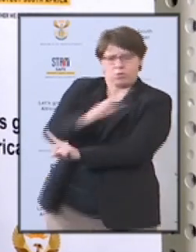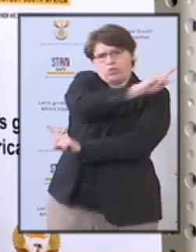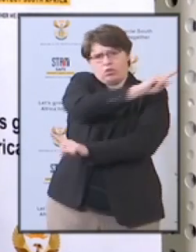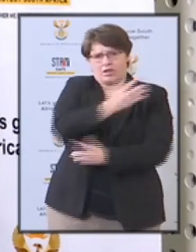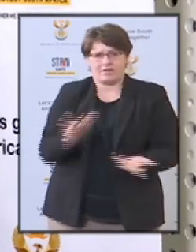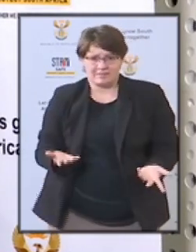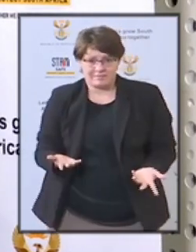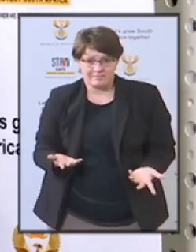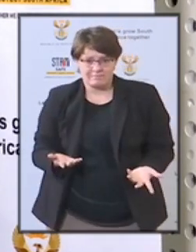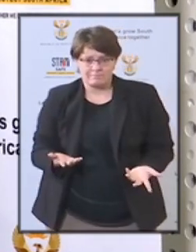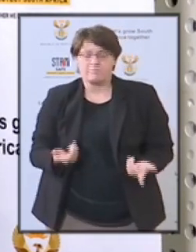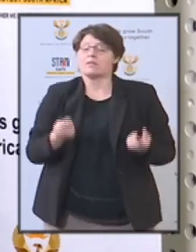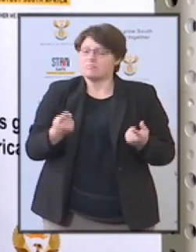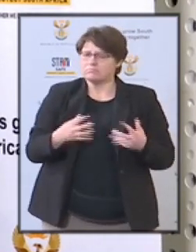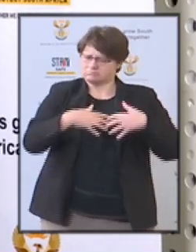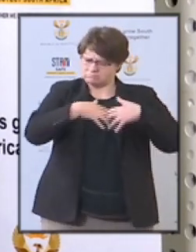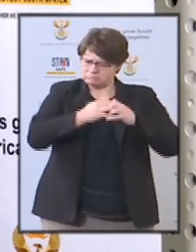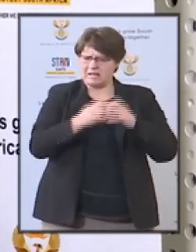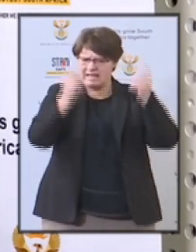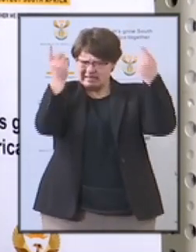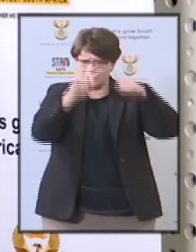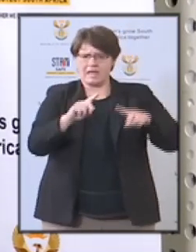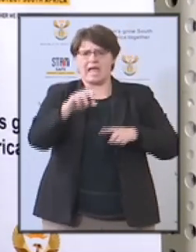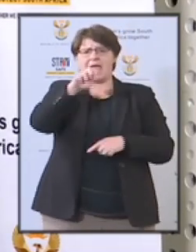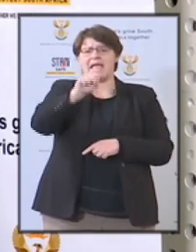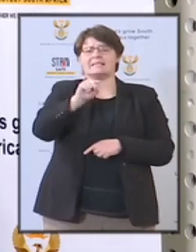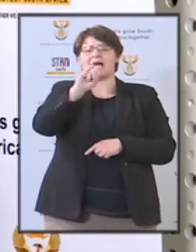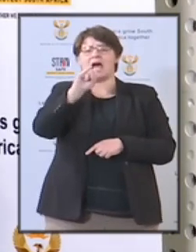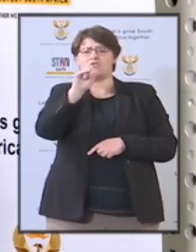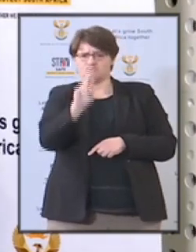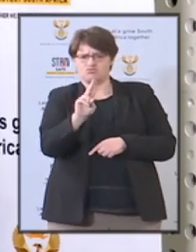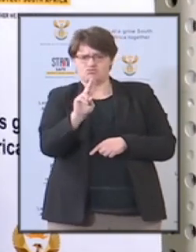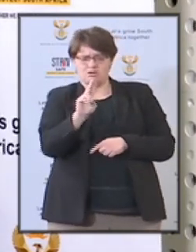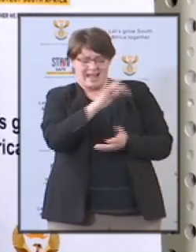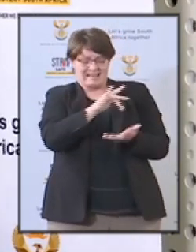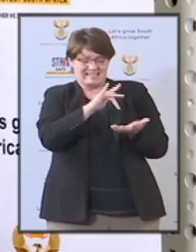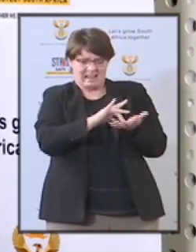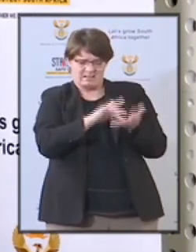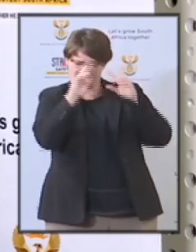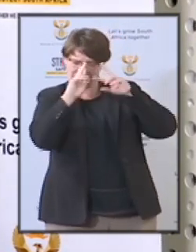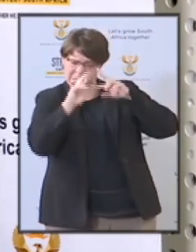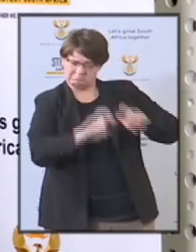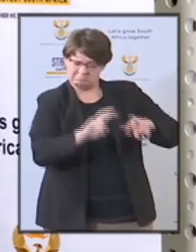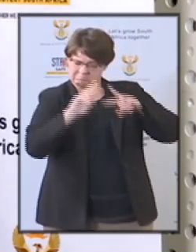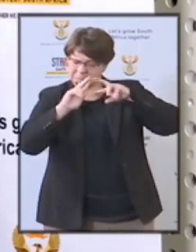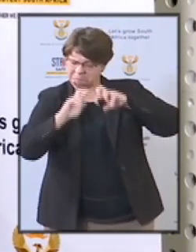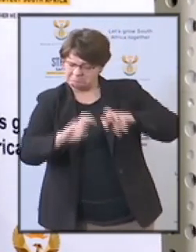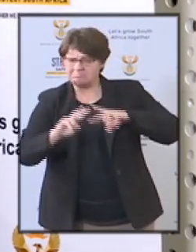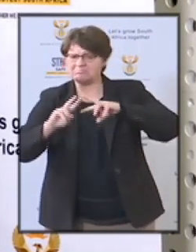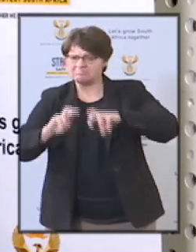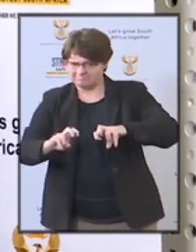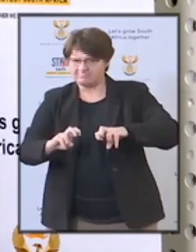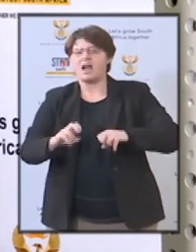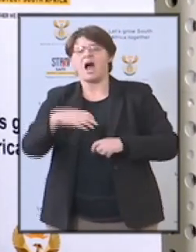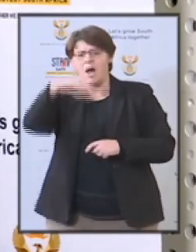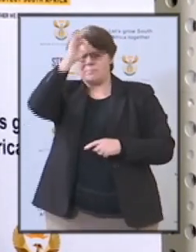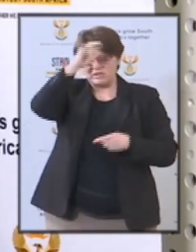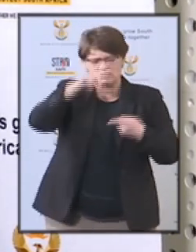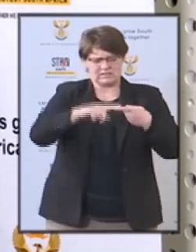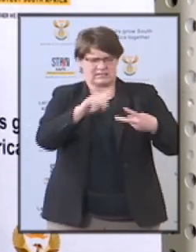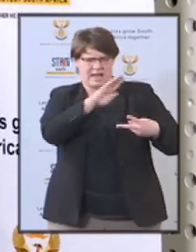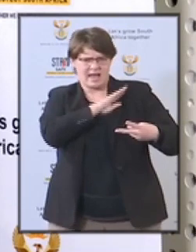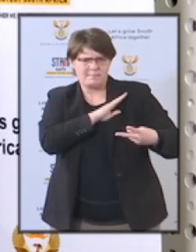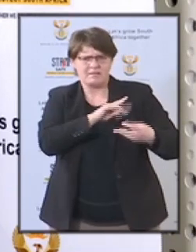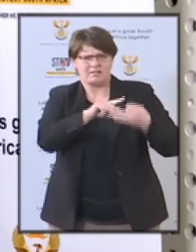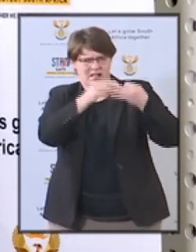special coordination centre aims to strengthen the collective efforts amongst law enforcement agencies to prevent,